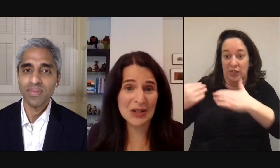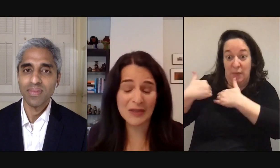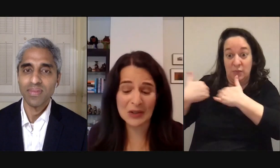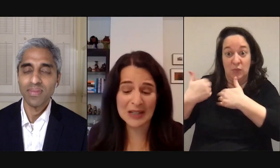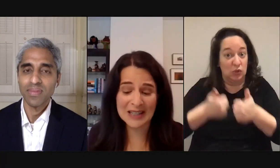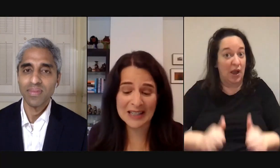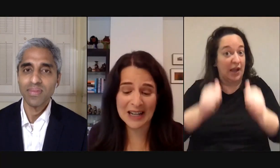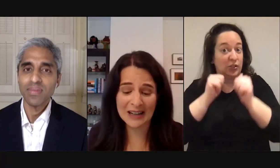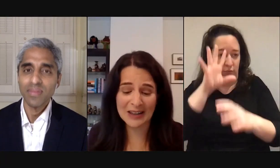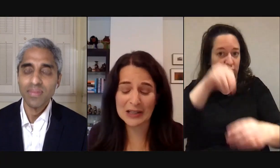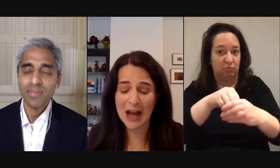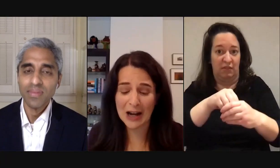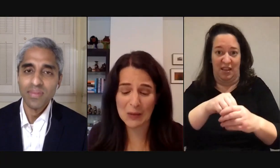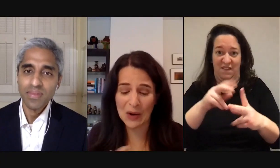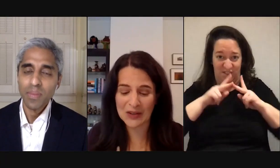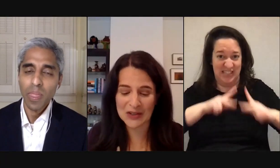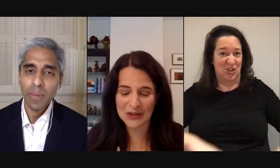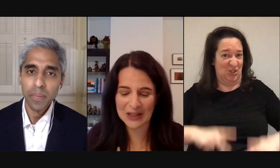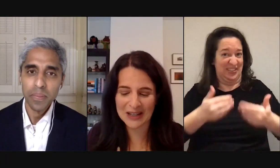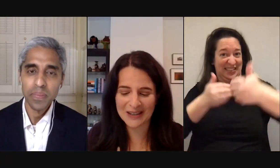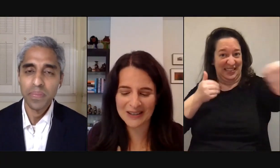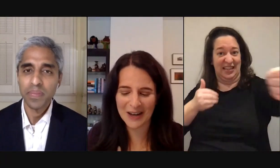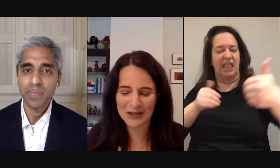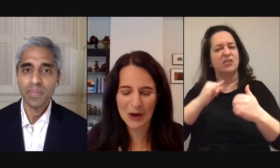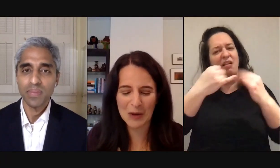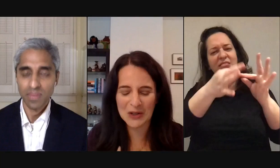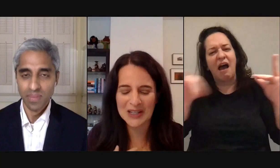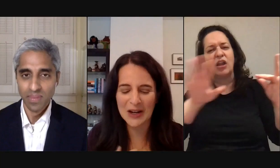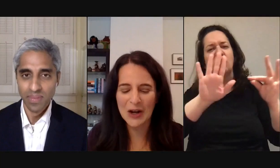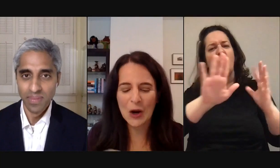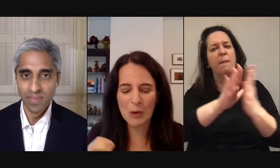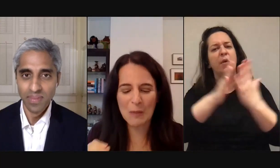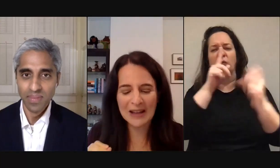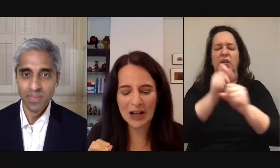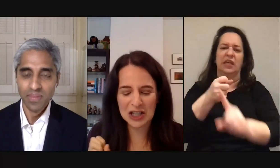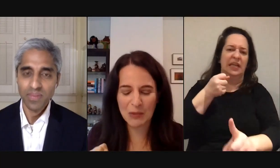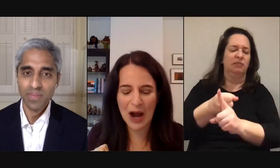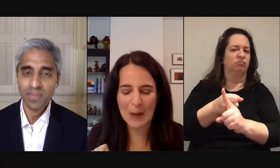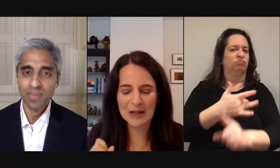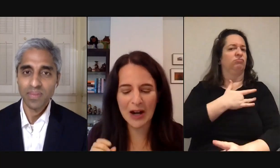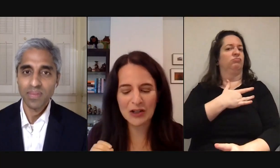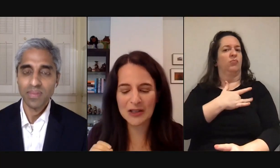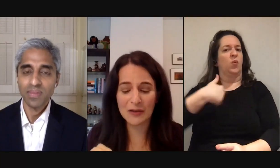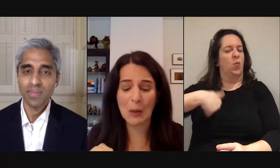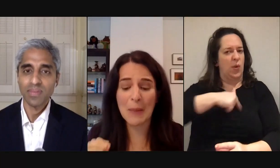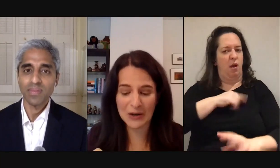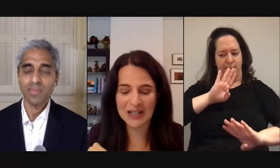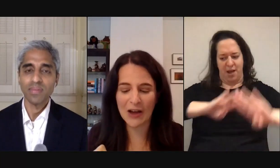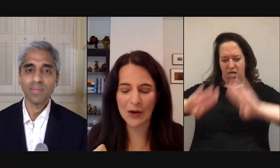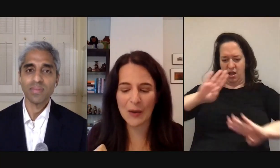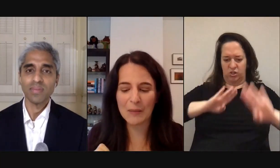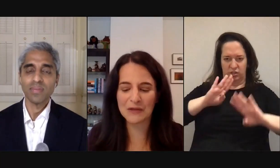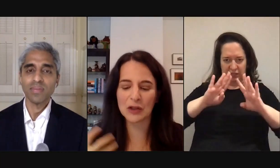pretty serious physical distancing and there's a line in your book that just really kind of struck me where it said we're biologically primed not just to feel